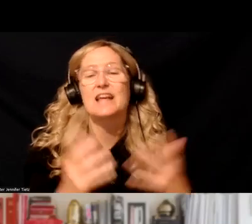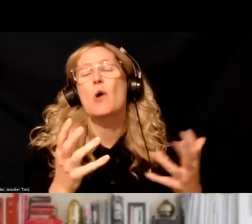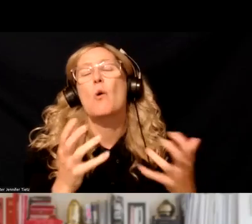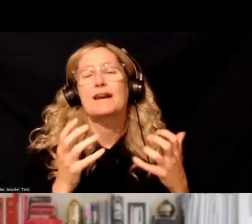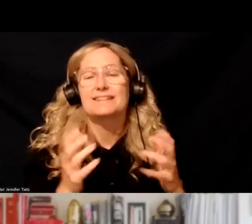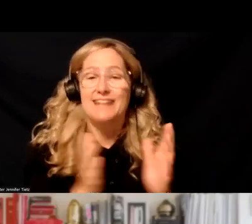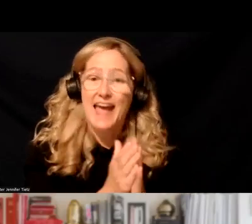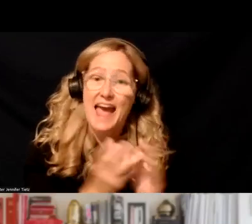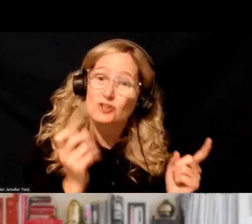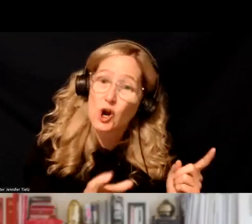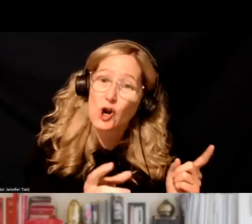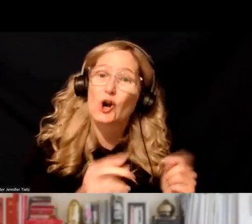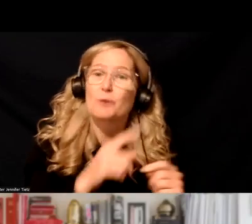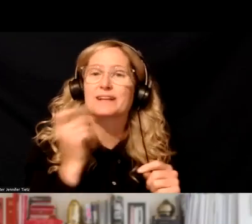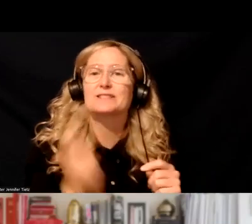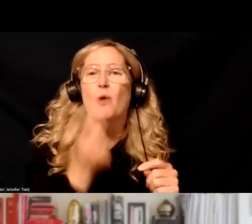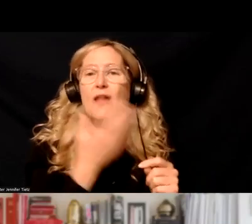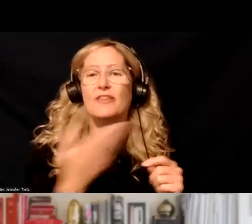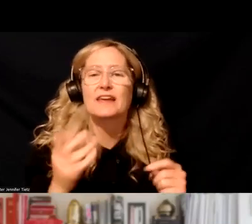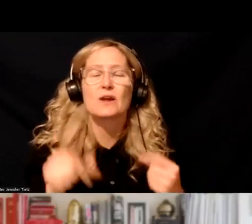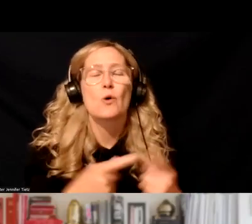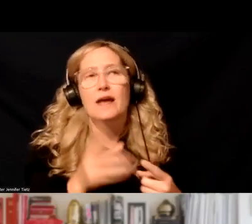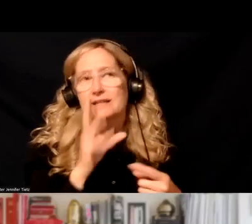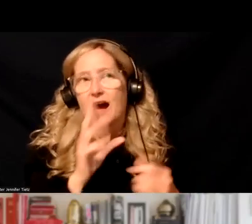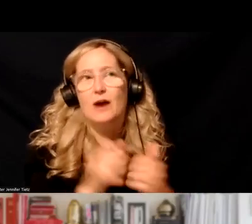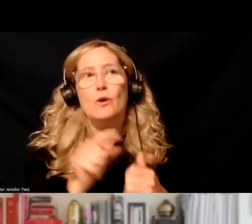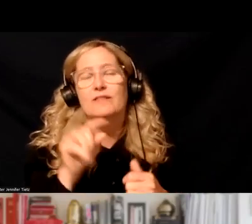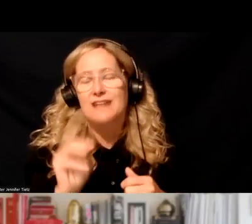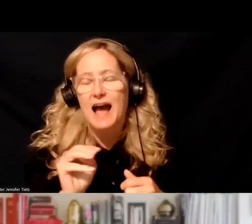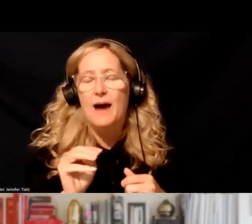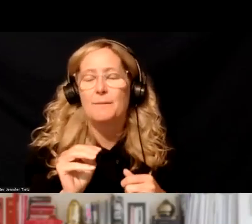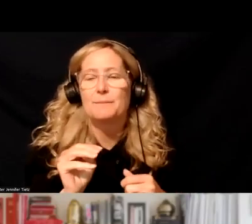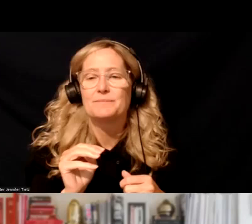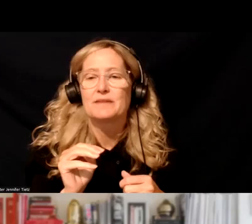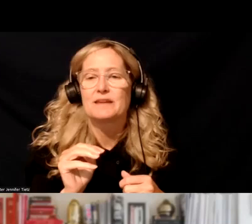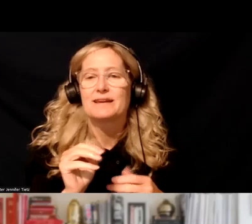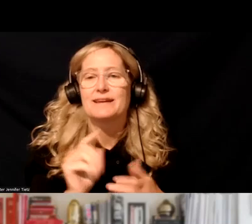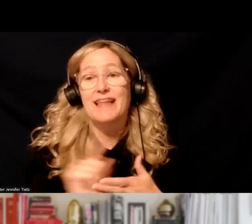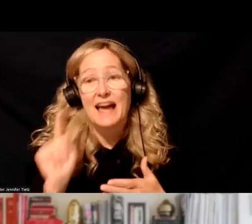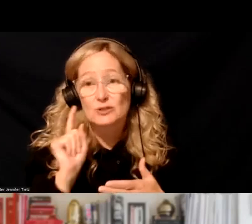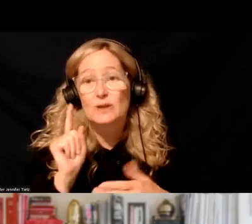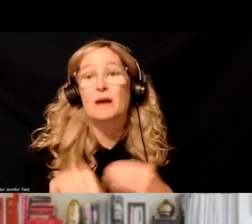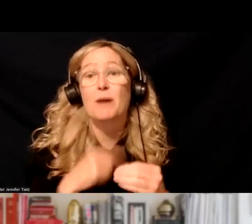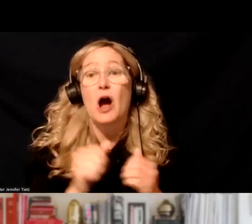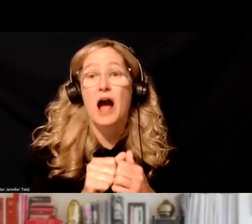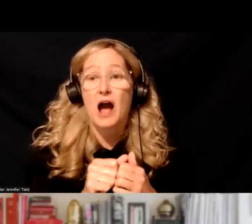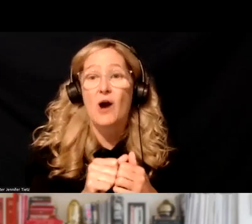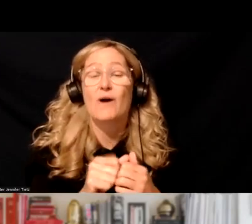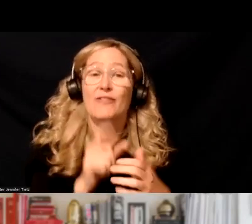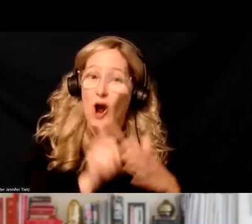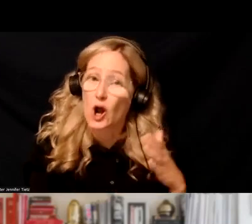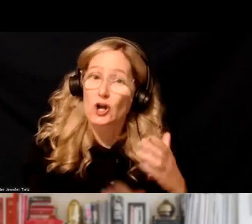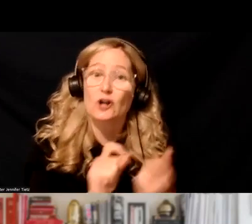have asked her because this is one of those things, just like when I talked with Tom, uh, last week about how medic his article had